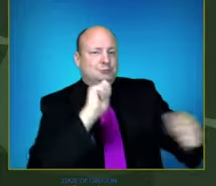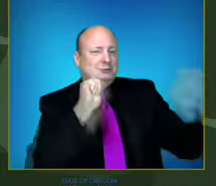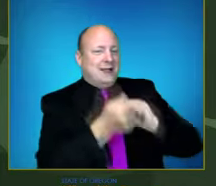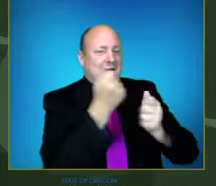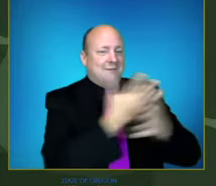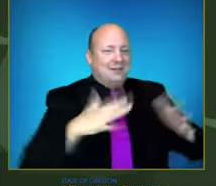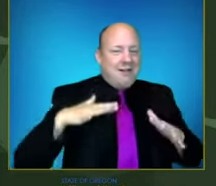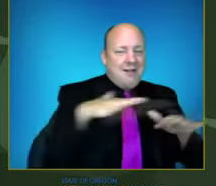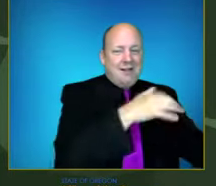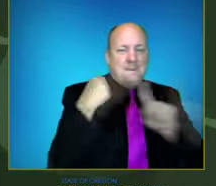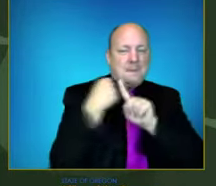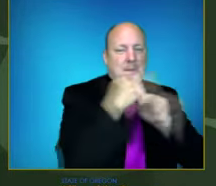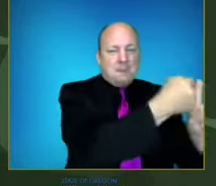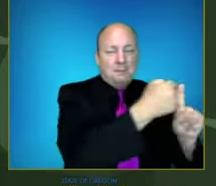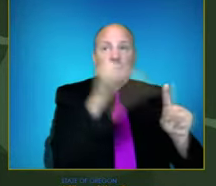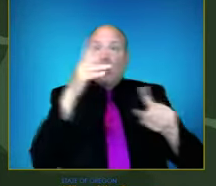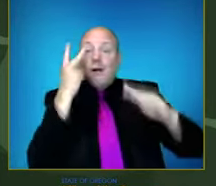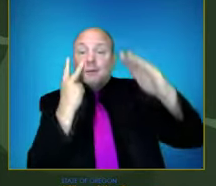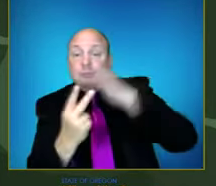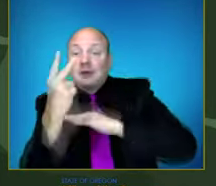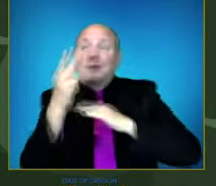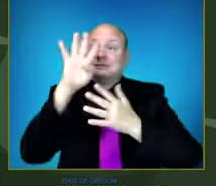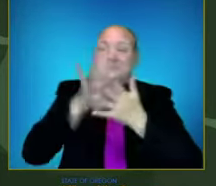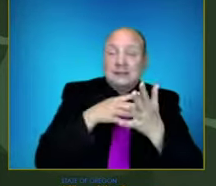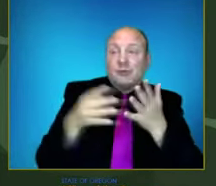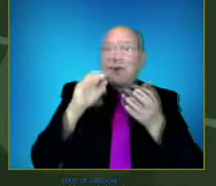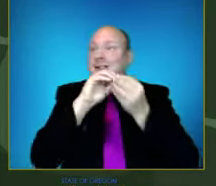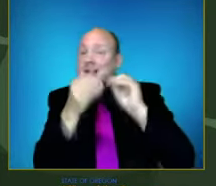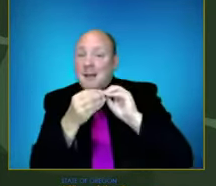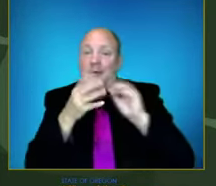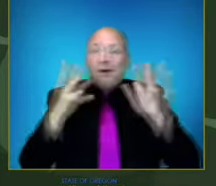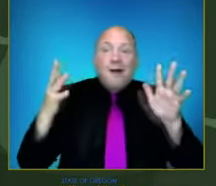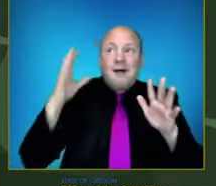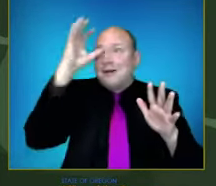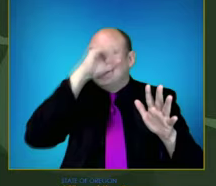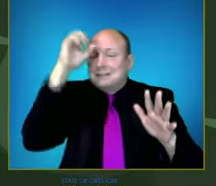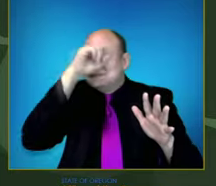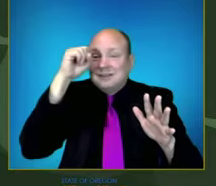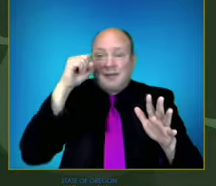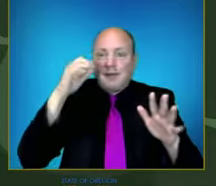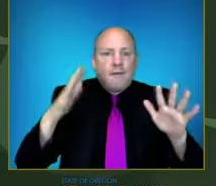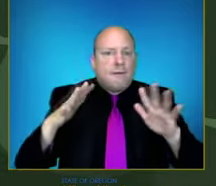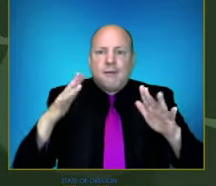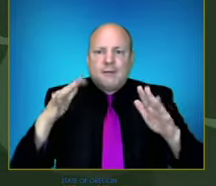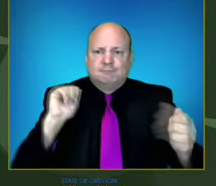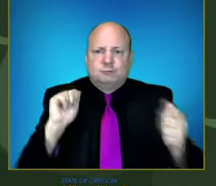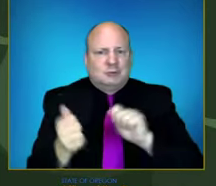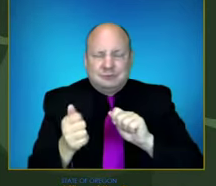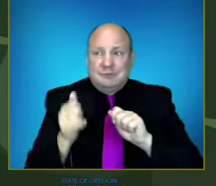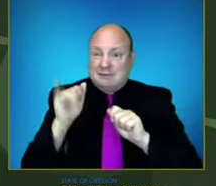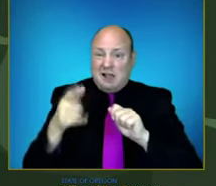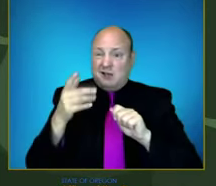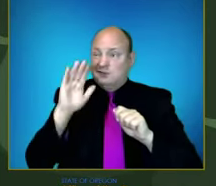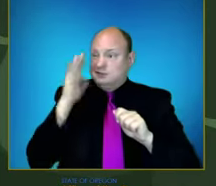Oregon Health and Science University project that without new safety interventions, COVID-19